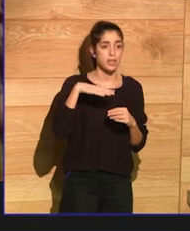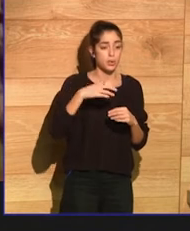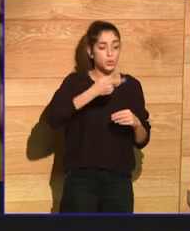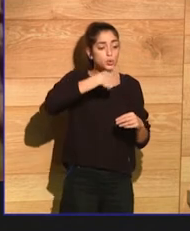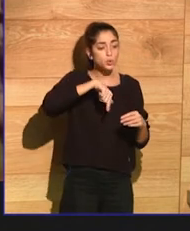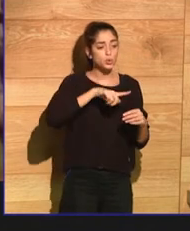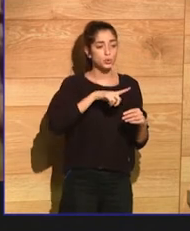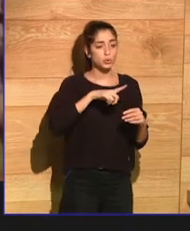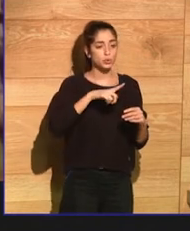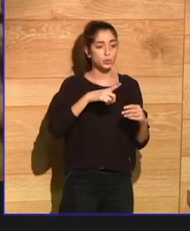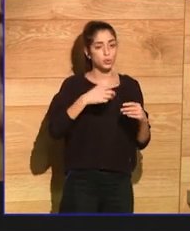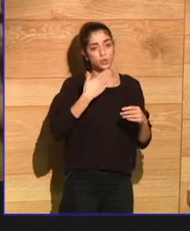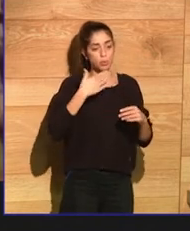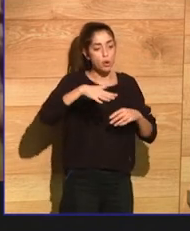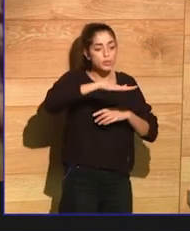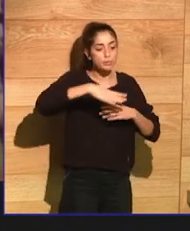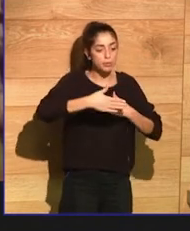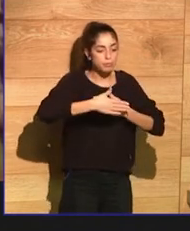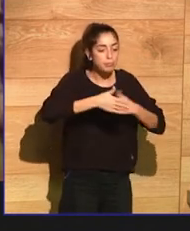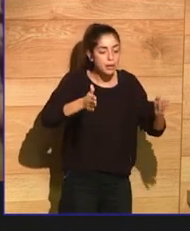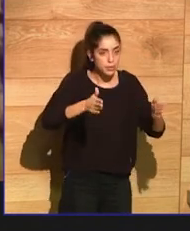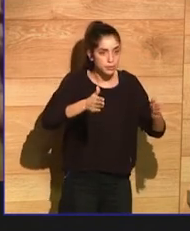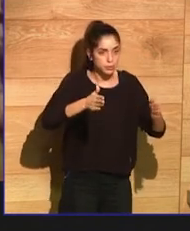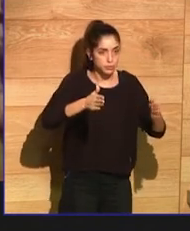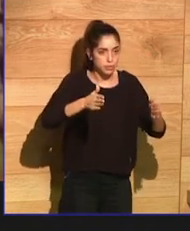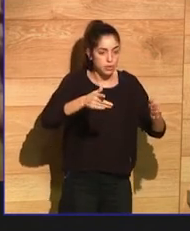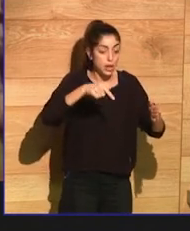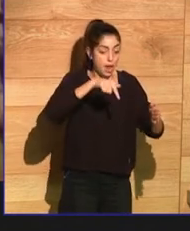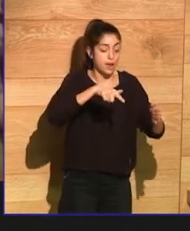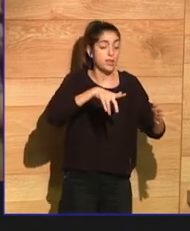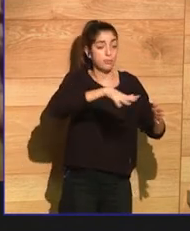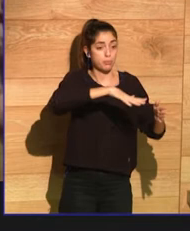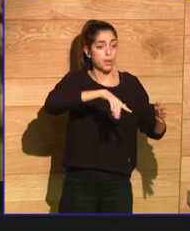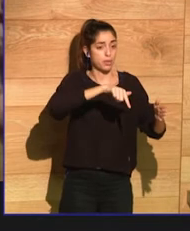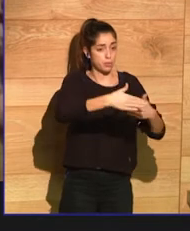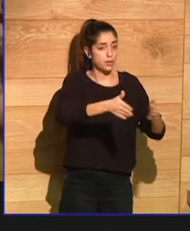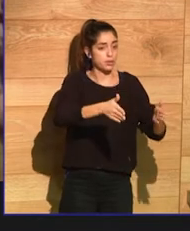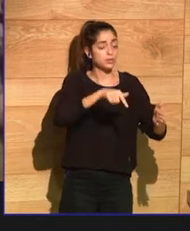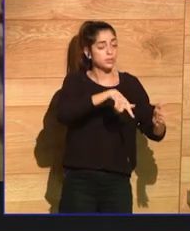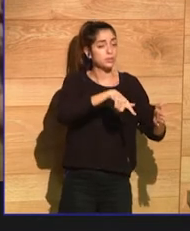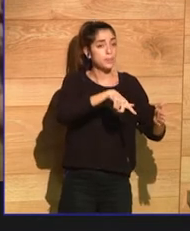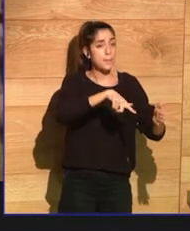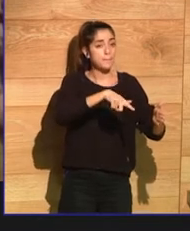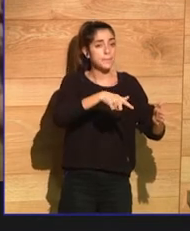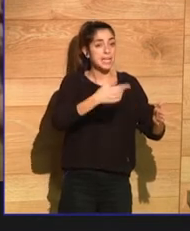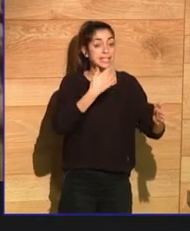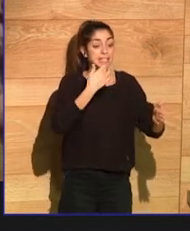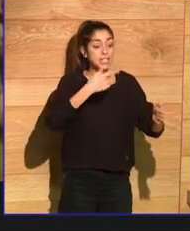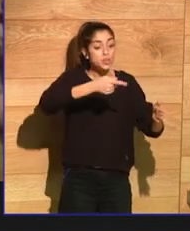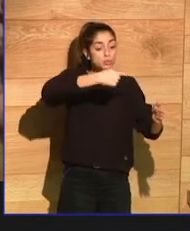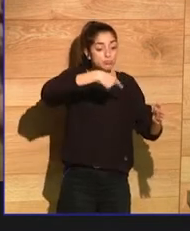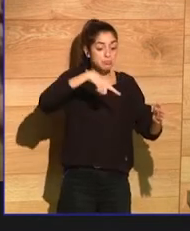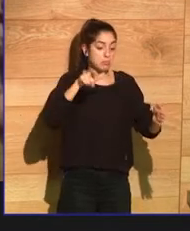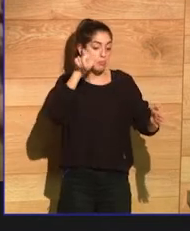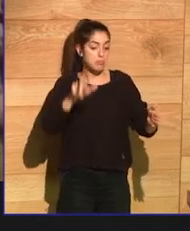places where outliers could go to. If people didn't fit into society, there were big open